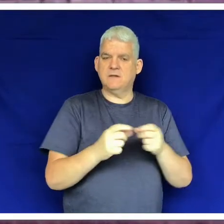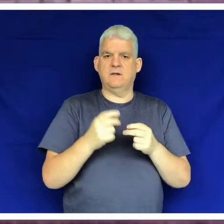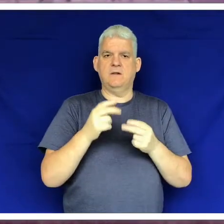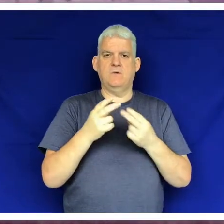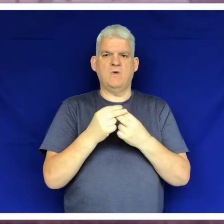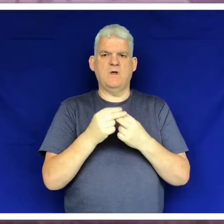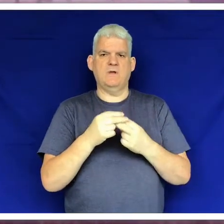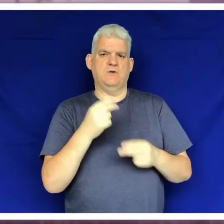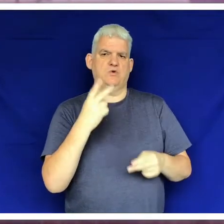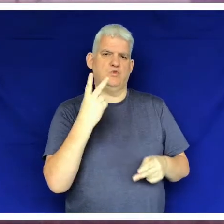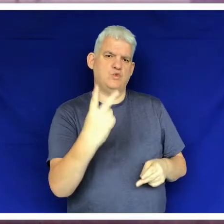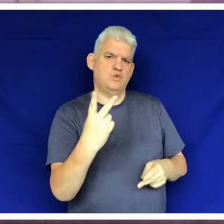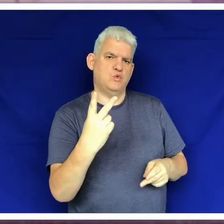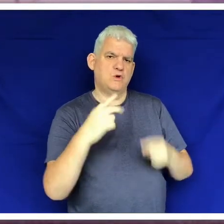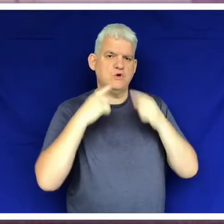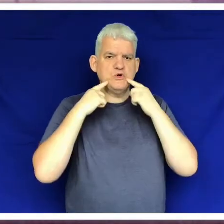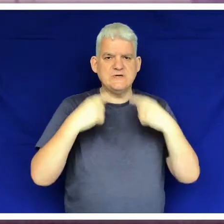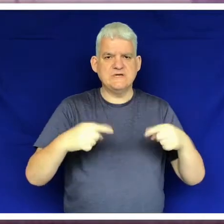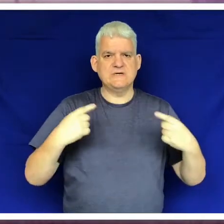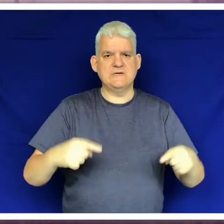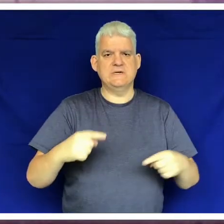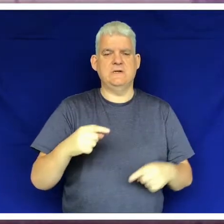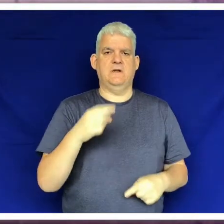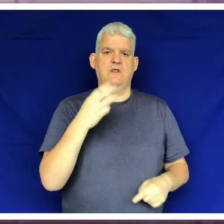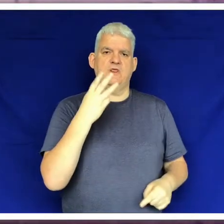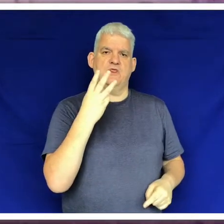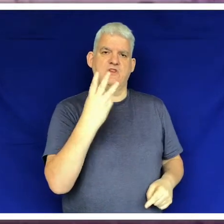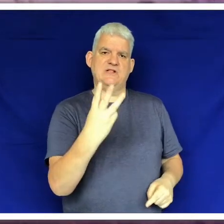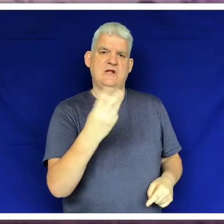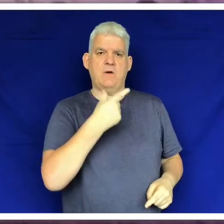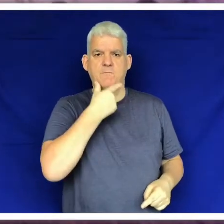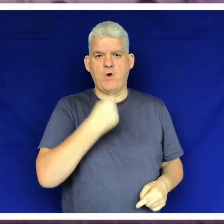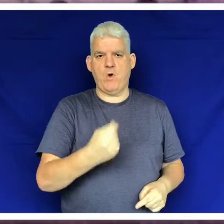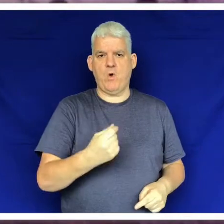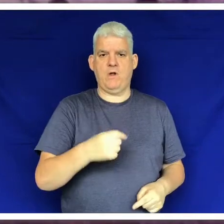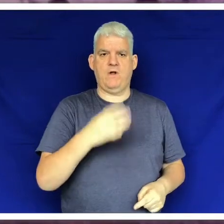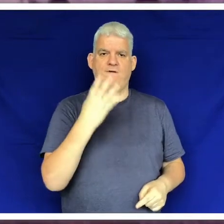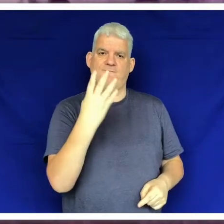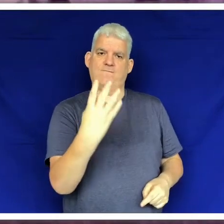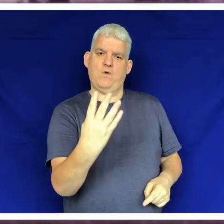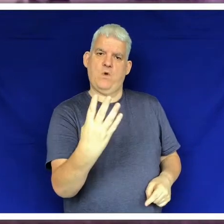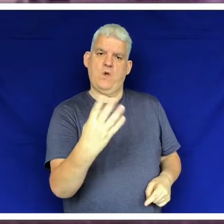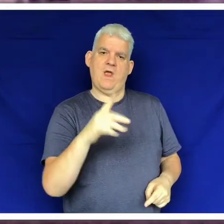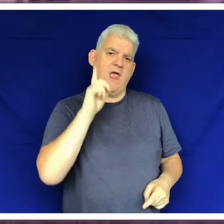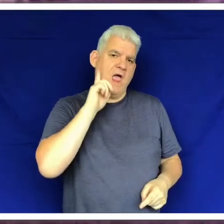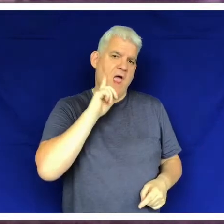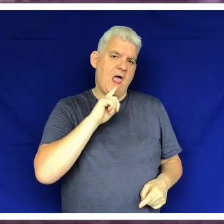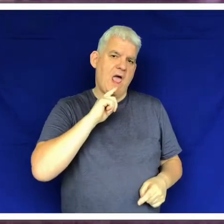group of us went. There was two teachers, three boys and four girls.